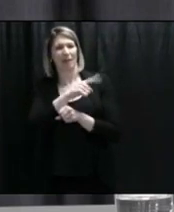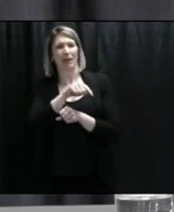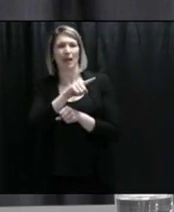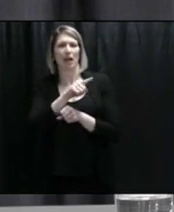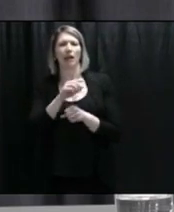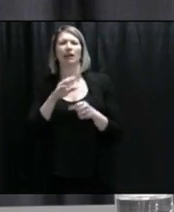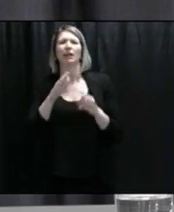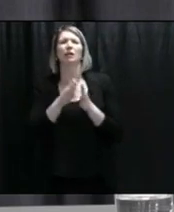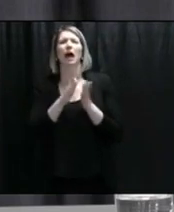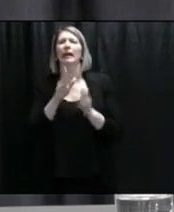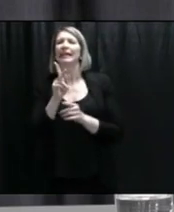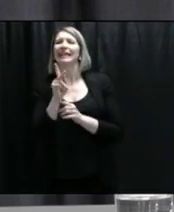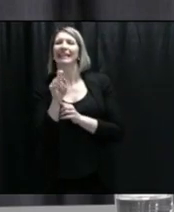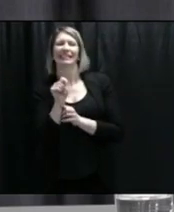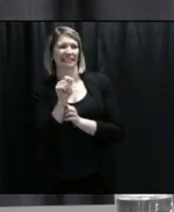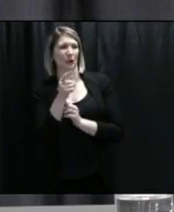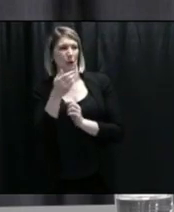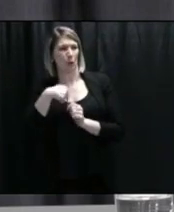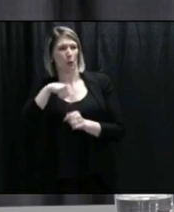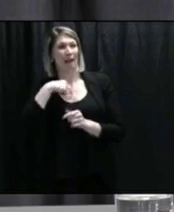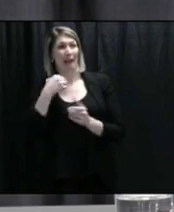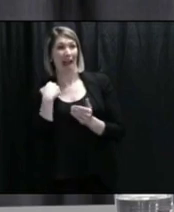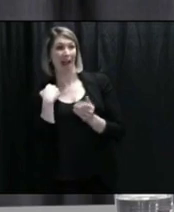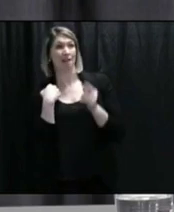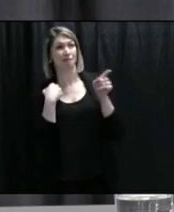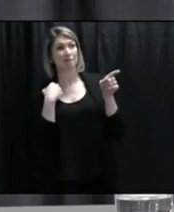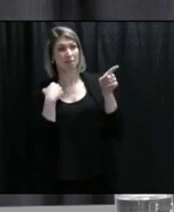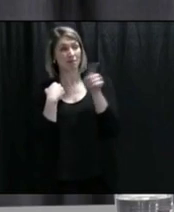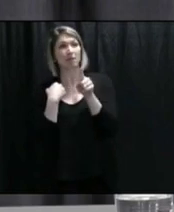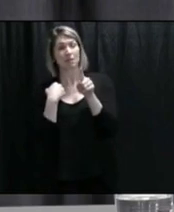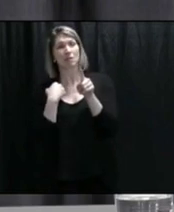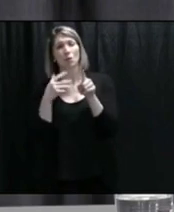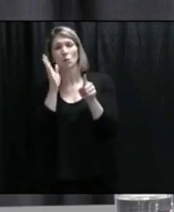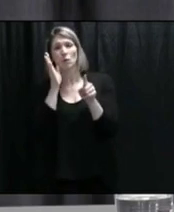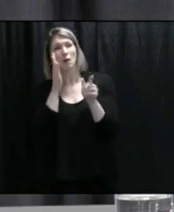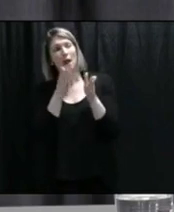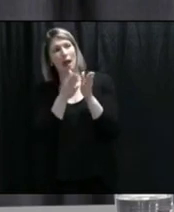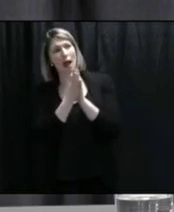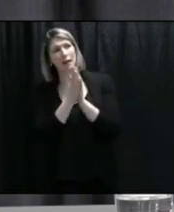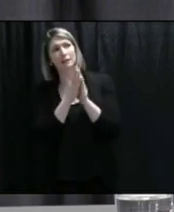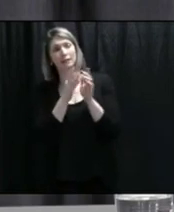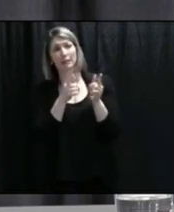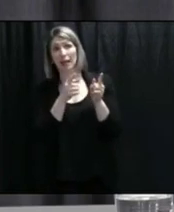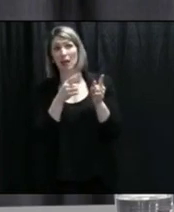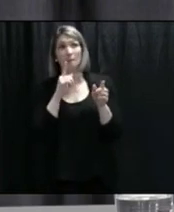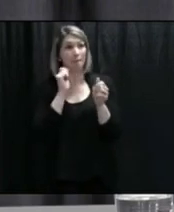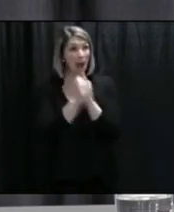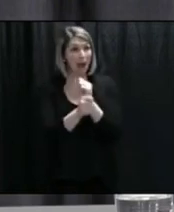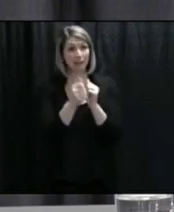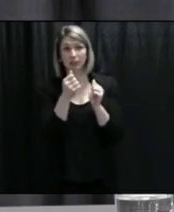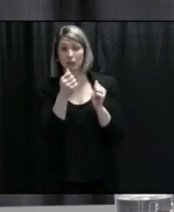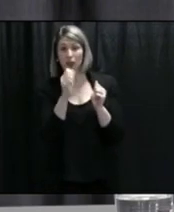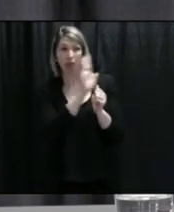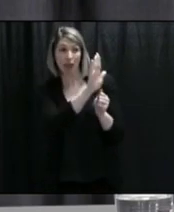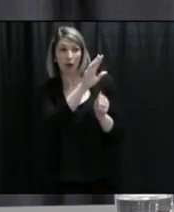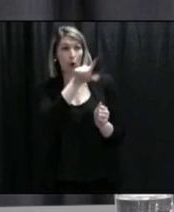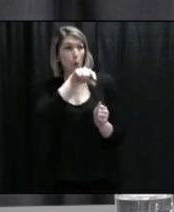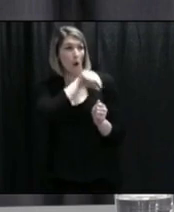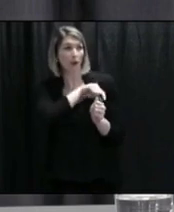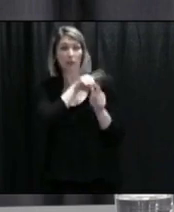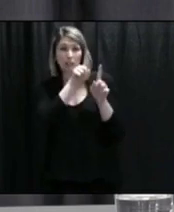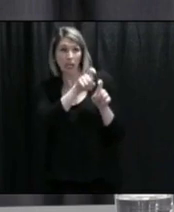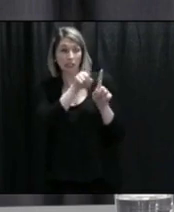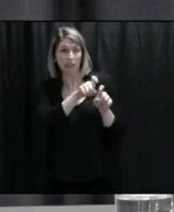kits that are sold on an open commercial market. If they have merit and can be demonstrated